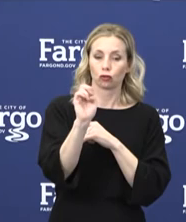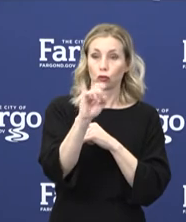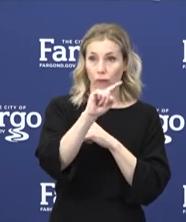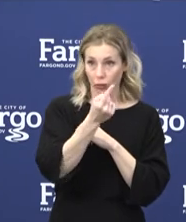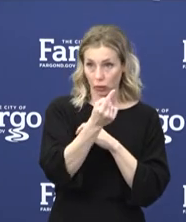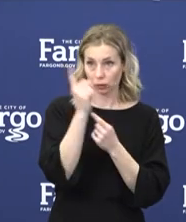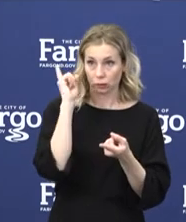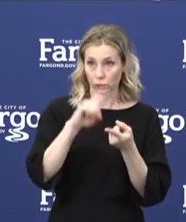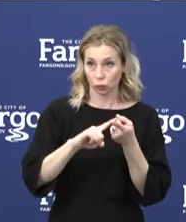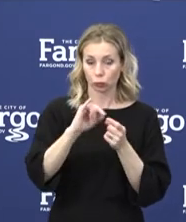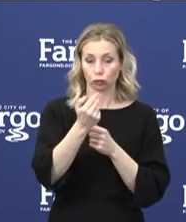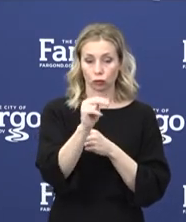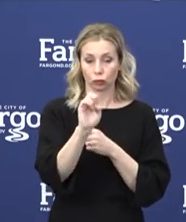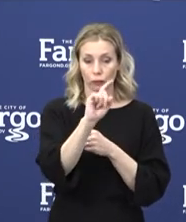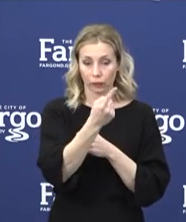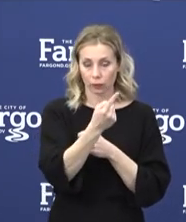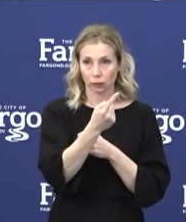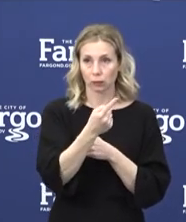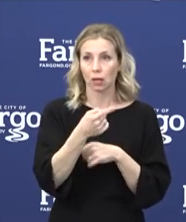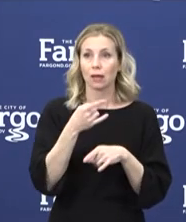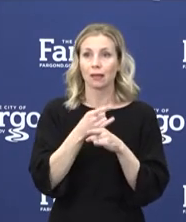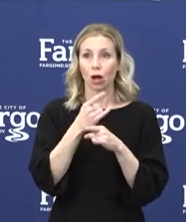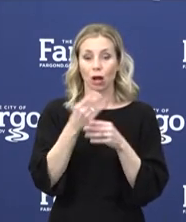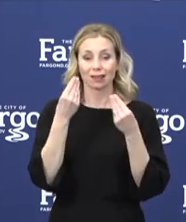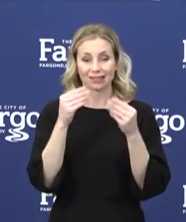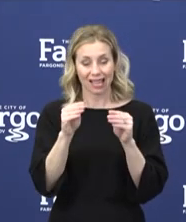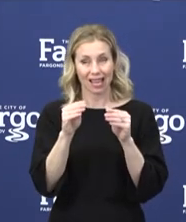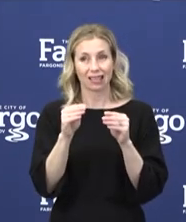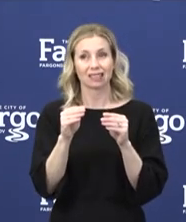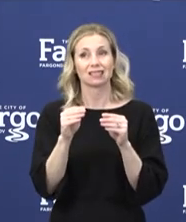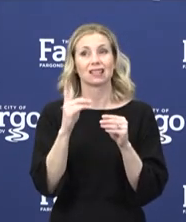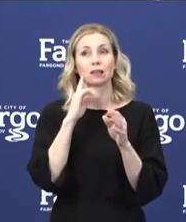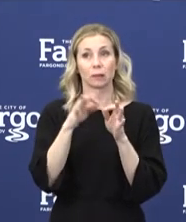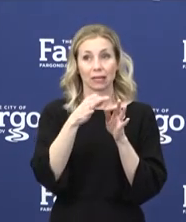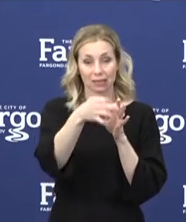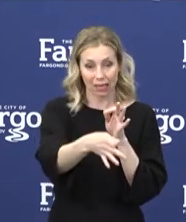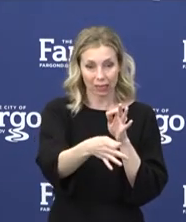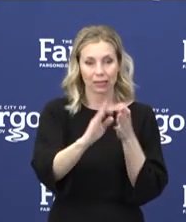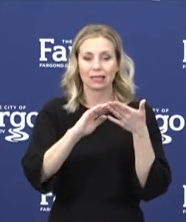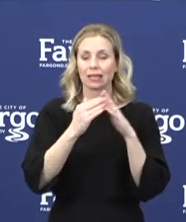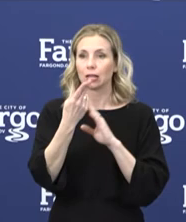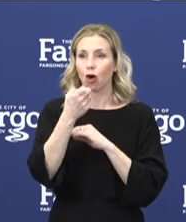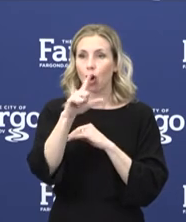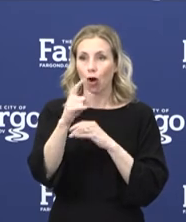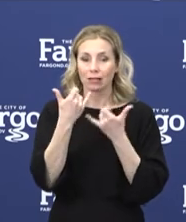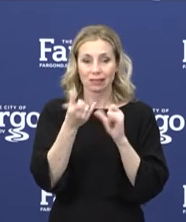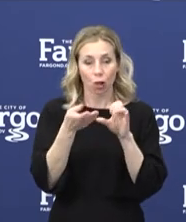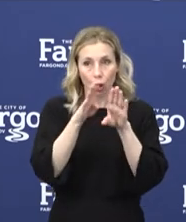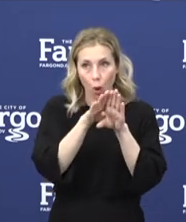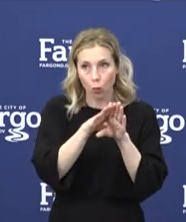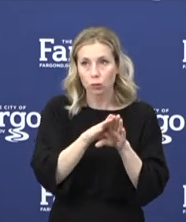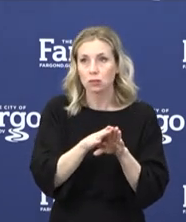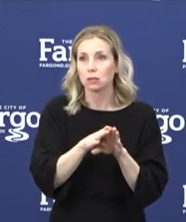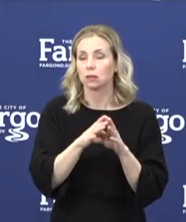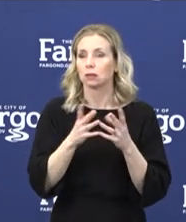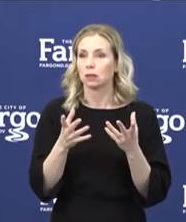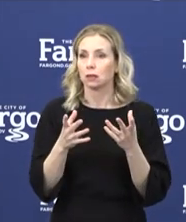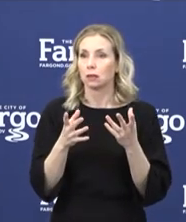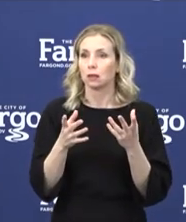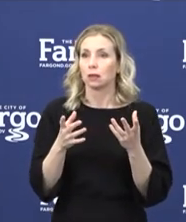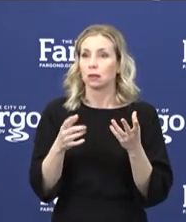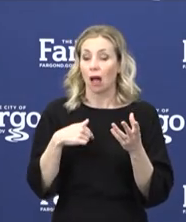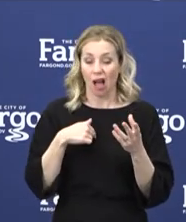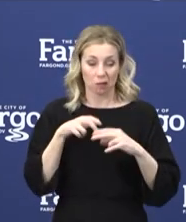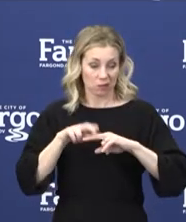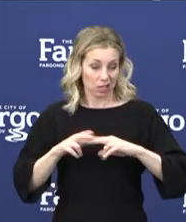alcohol sales moratorium has been extended. Our city hall is still closed. I'm sitting here today, you know, and